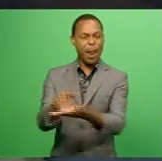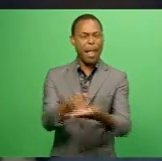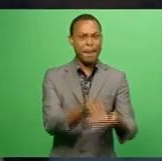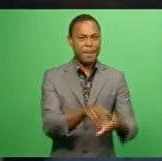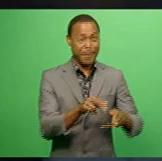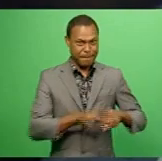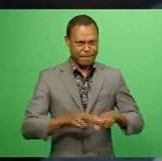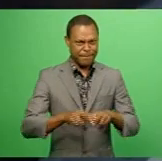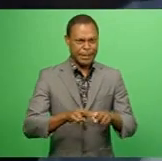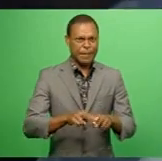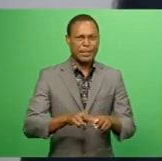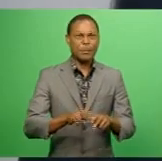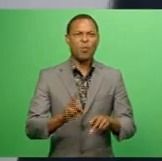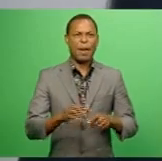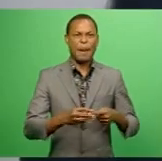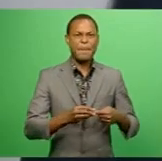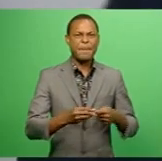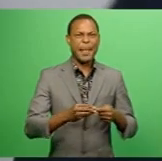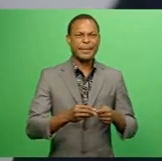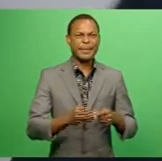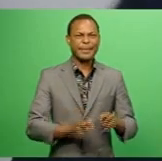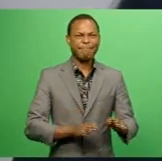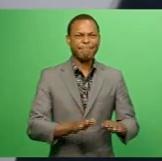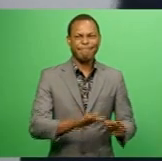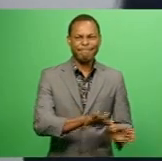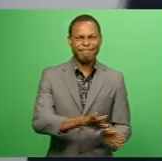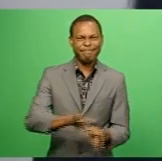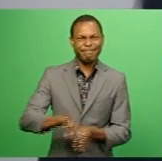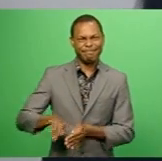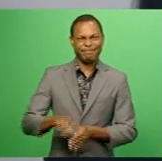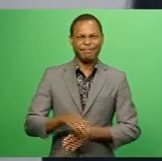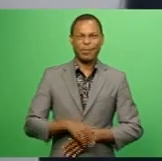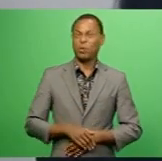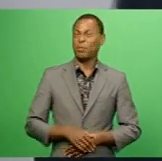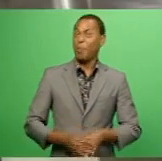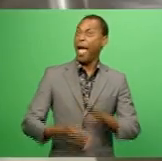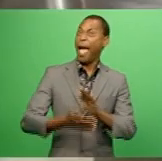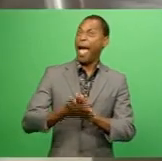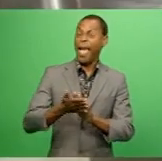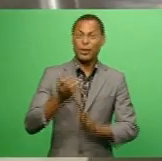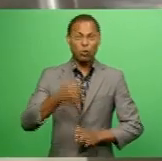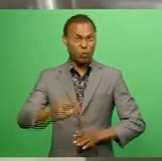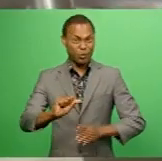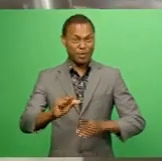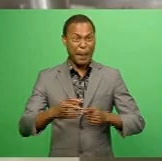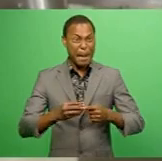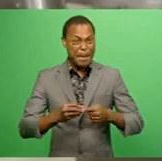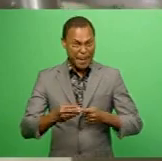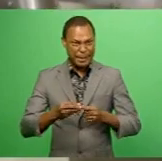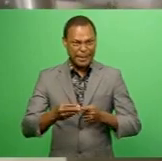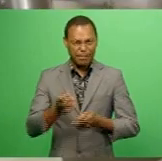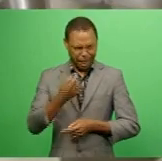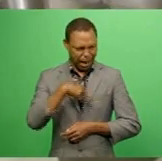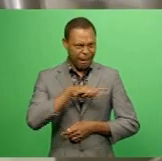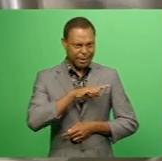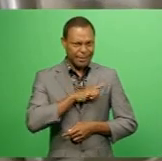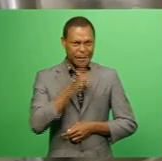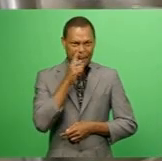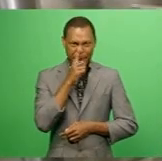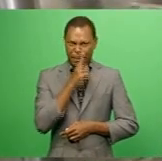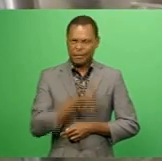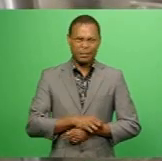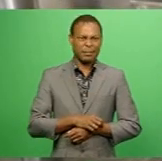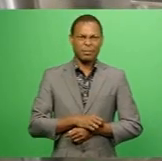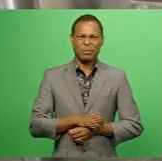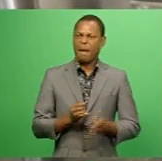eliminating plastic footprints. The high usage of plastic and disposal of plastic by us consumers is having a very